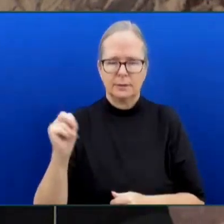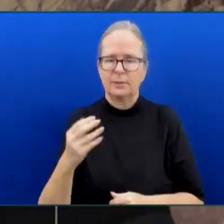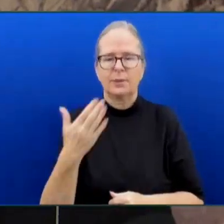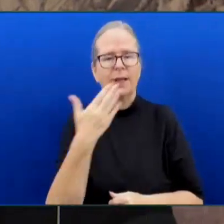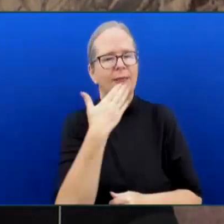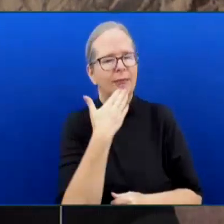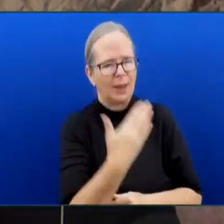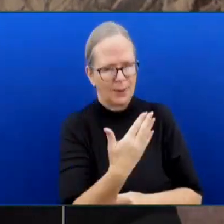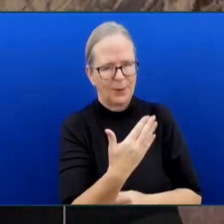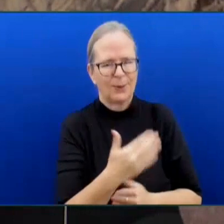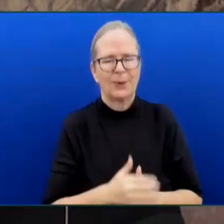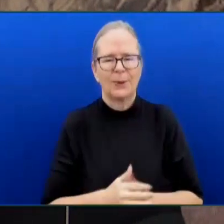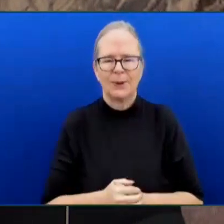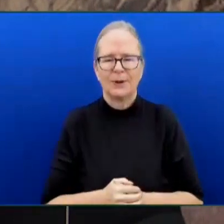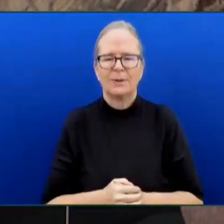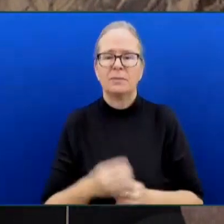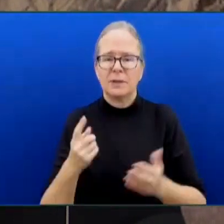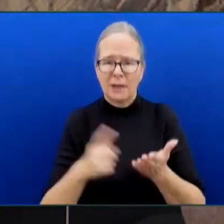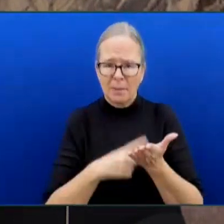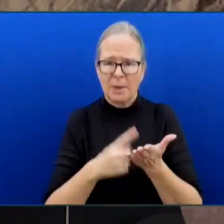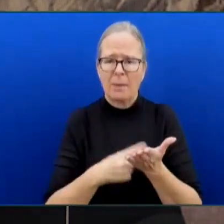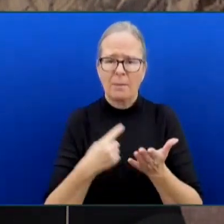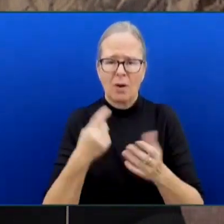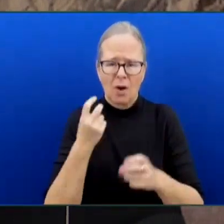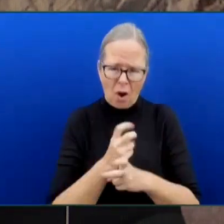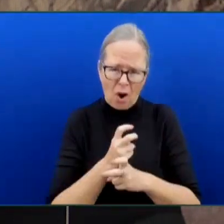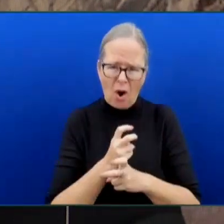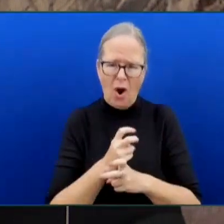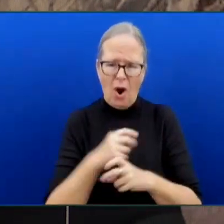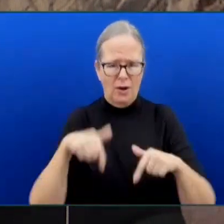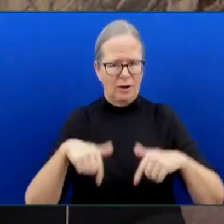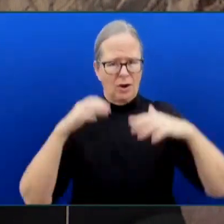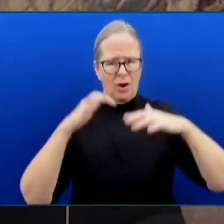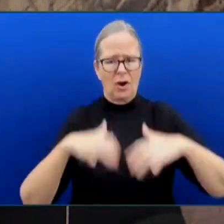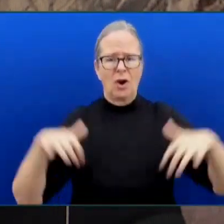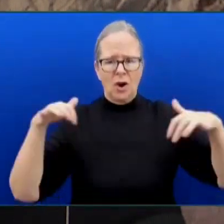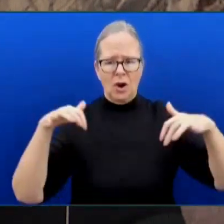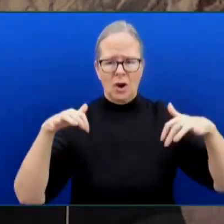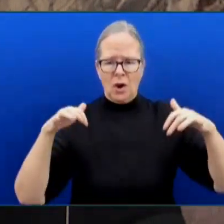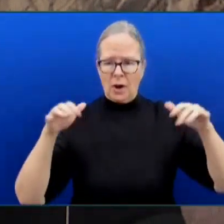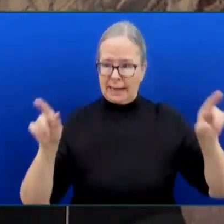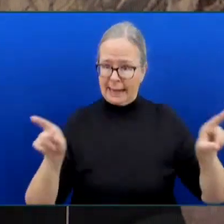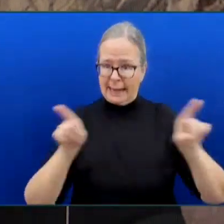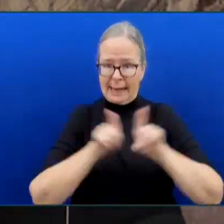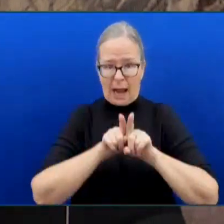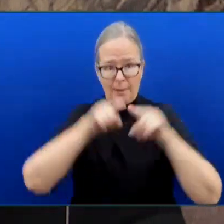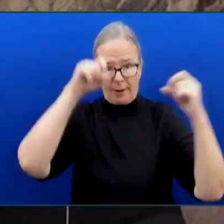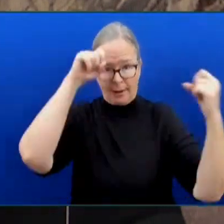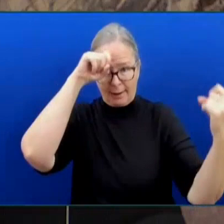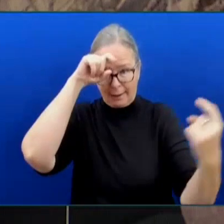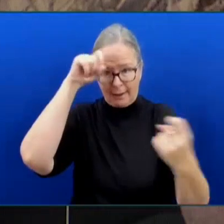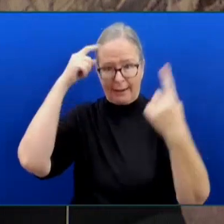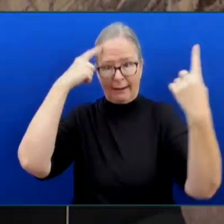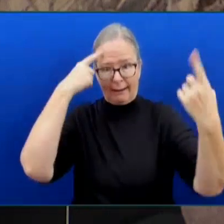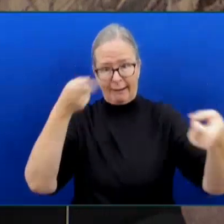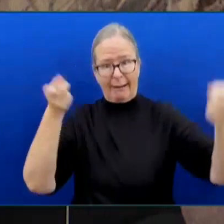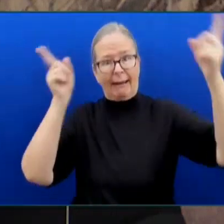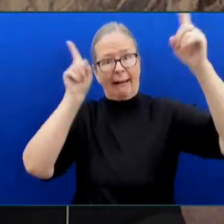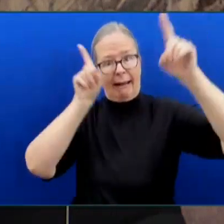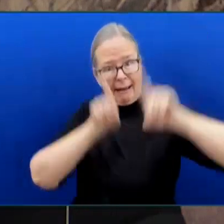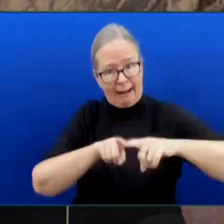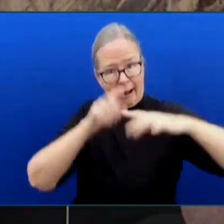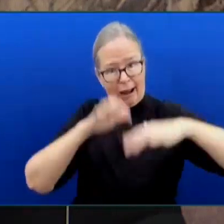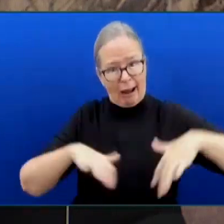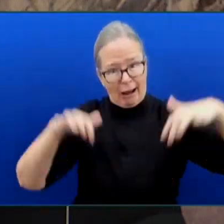board in this room, and that's okay. But I think I'm going to be able to get you all aboard today to celebrate